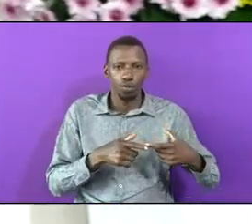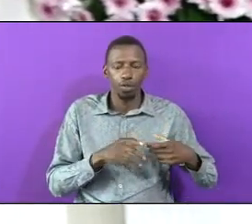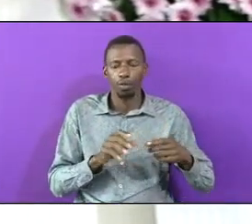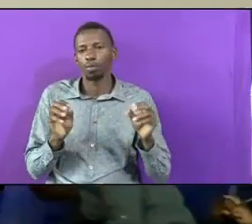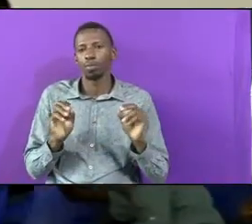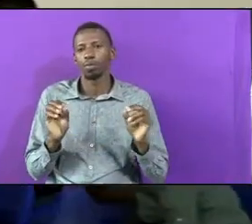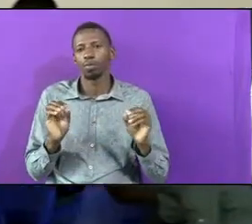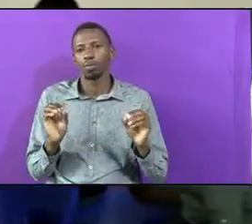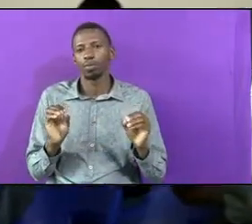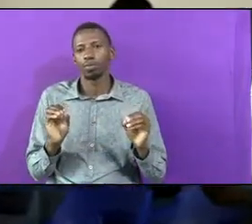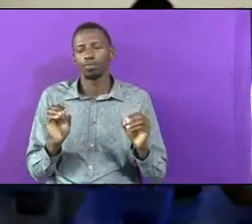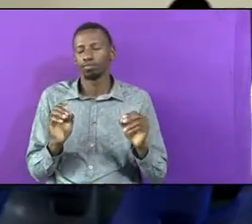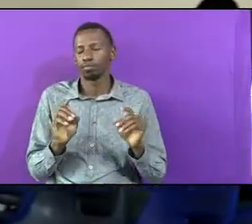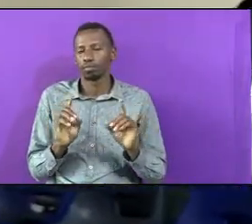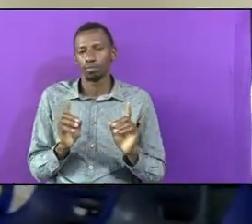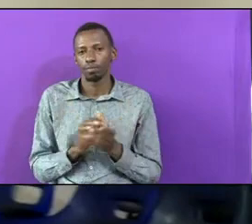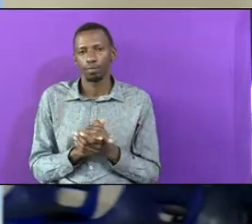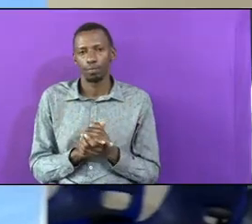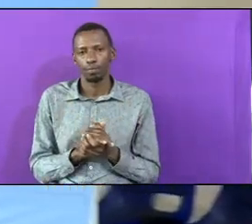He Has Not